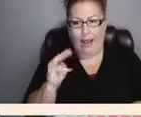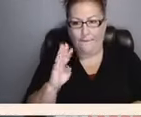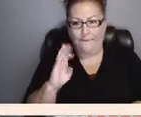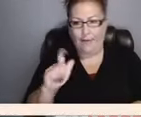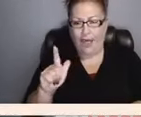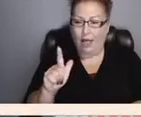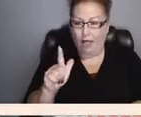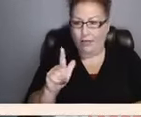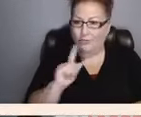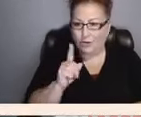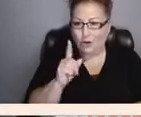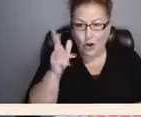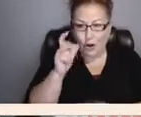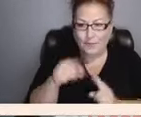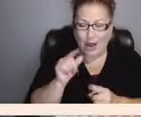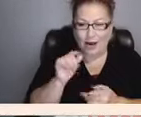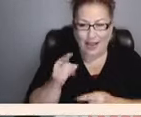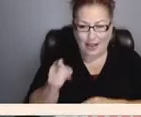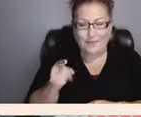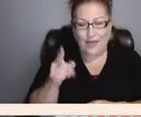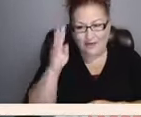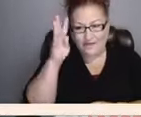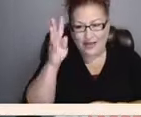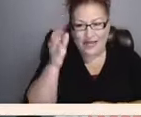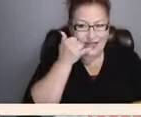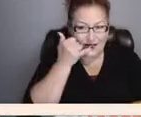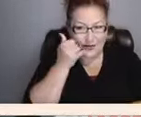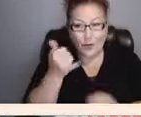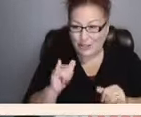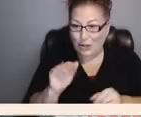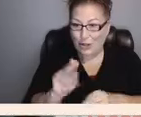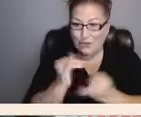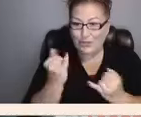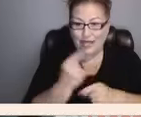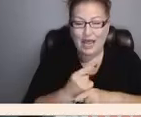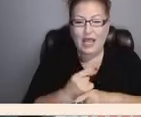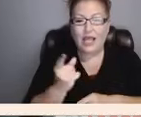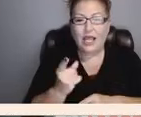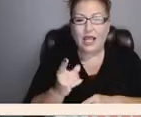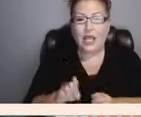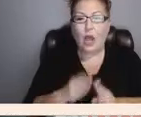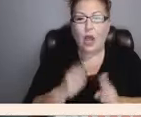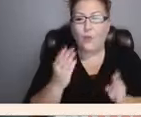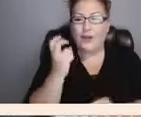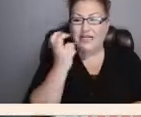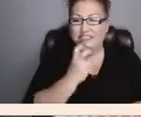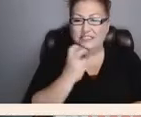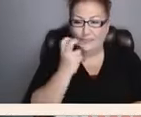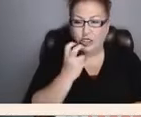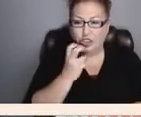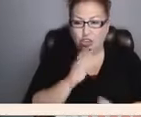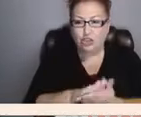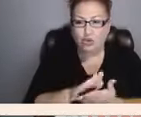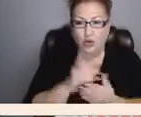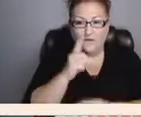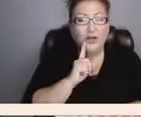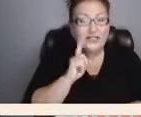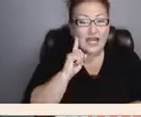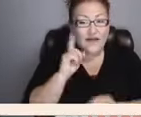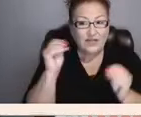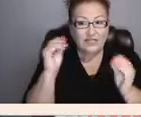telephone that we still use today, He opened a speech school for deaf teachers in Boston.